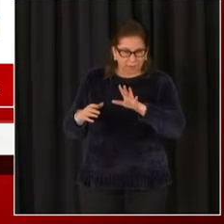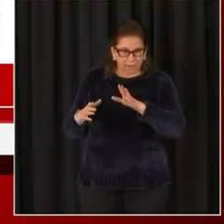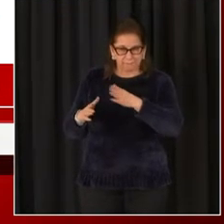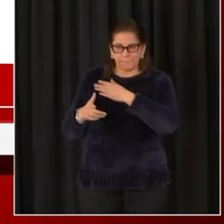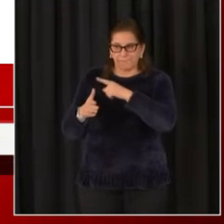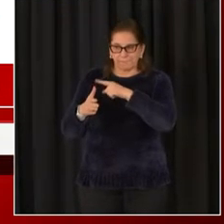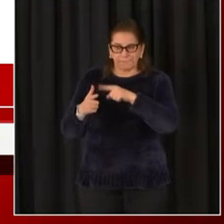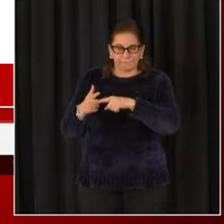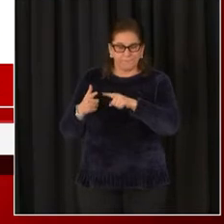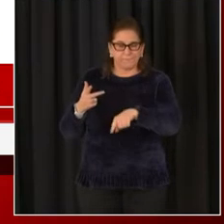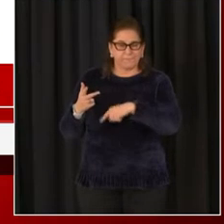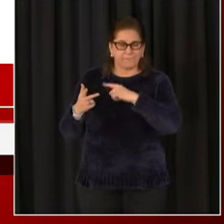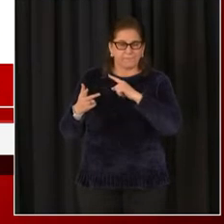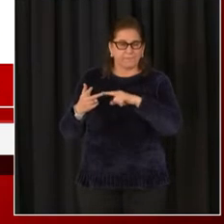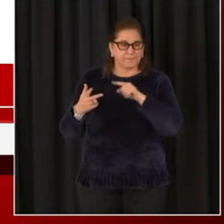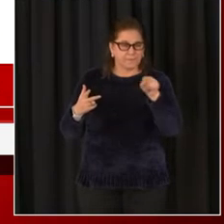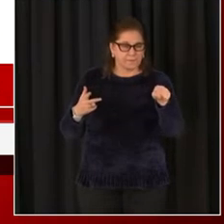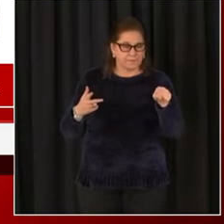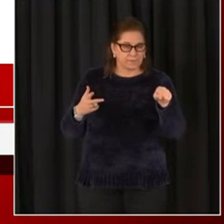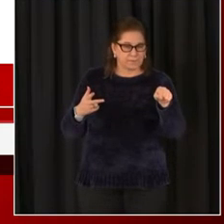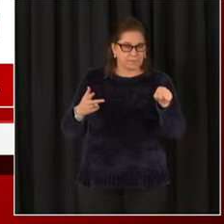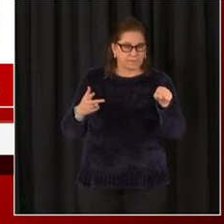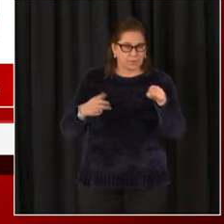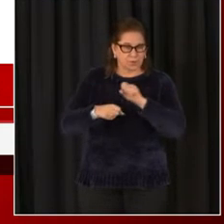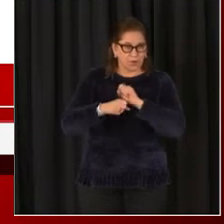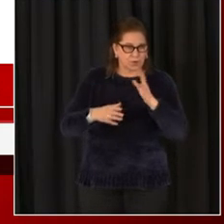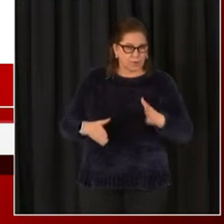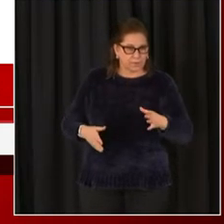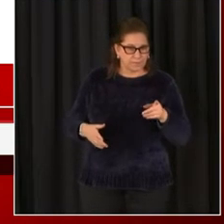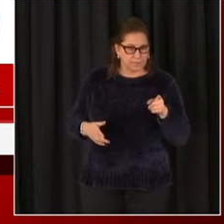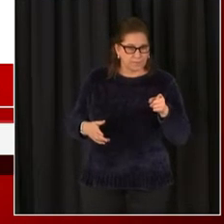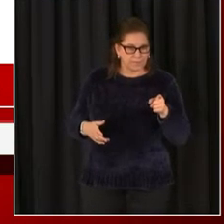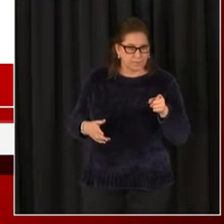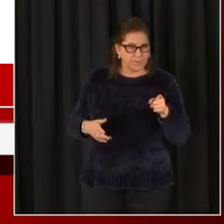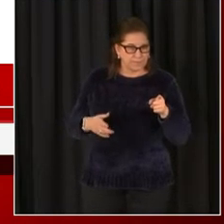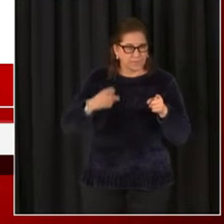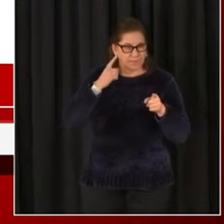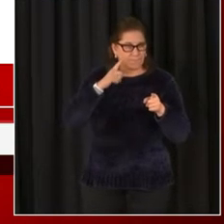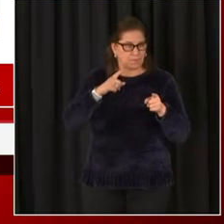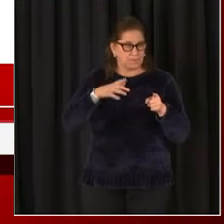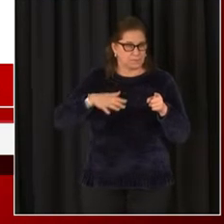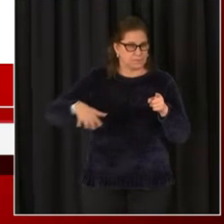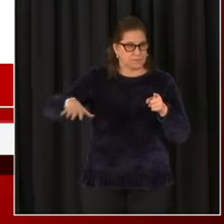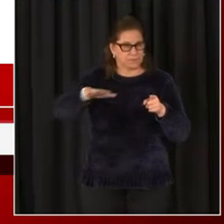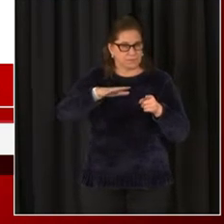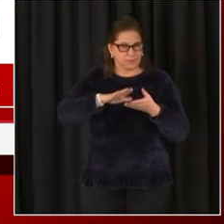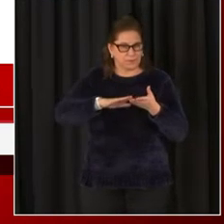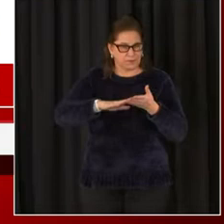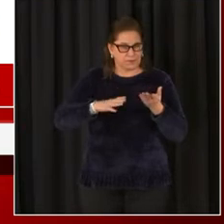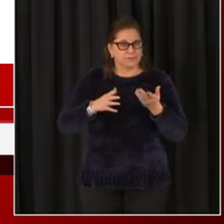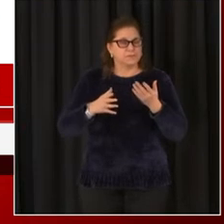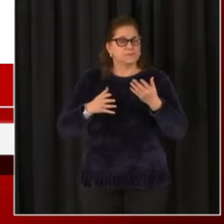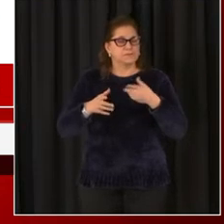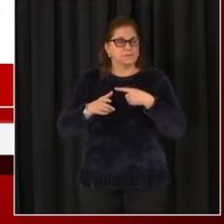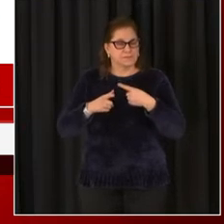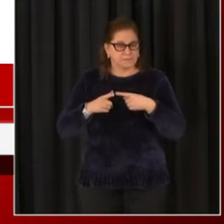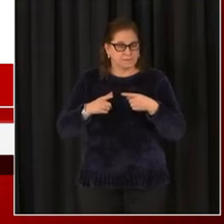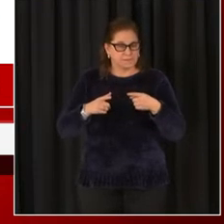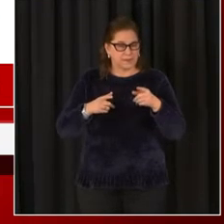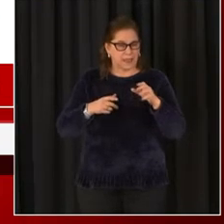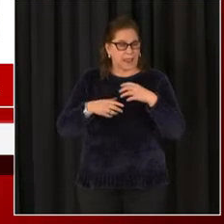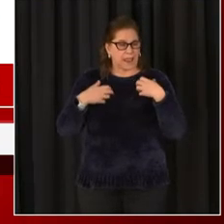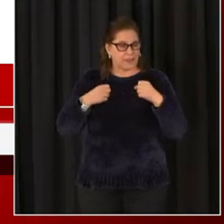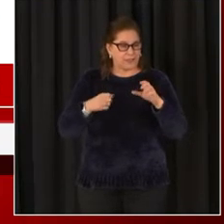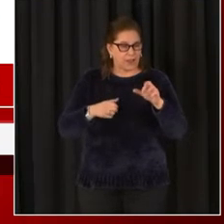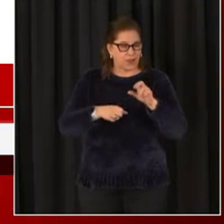And in terms of the preservation of societal functions, the first populations to receive the vaccine were health care